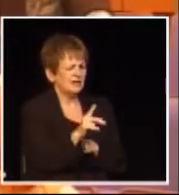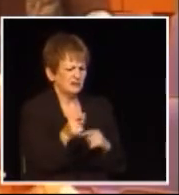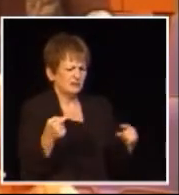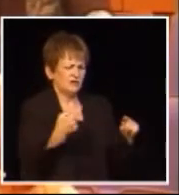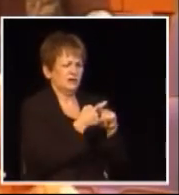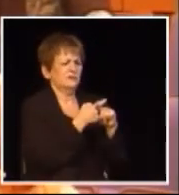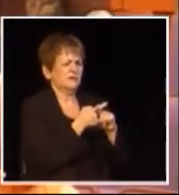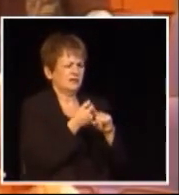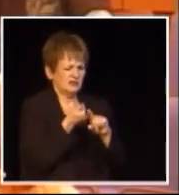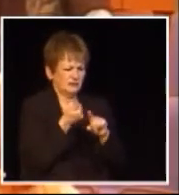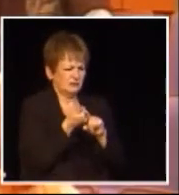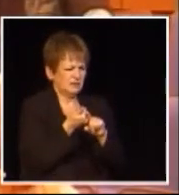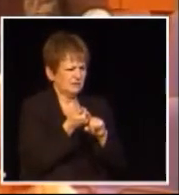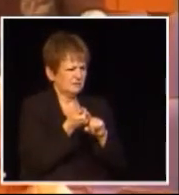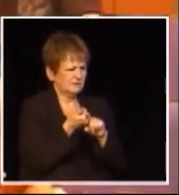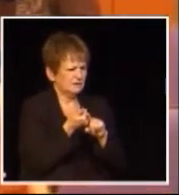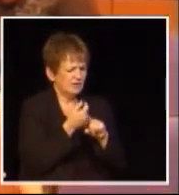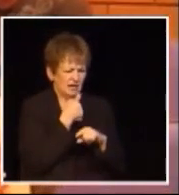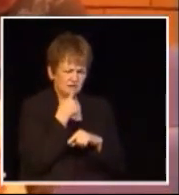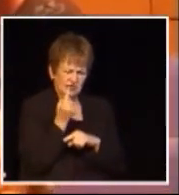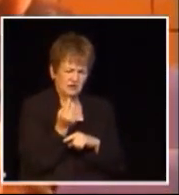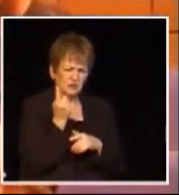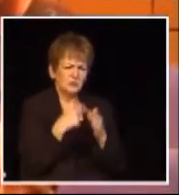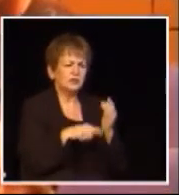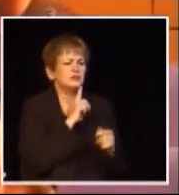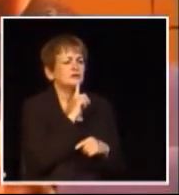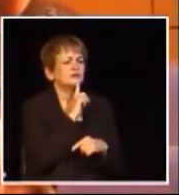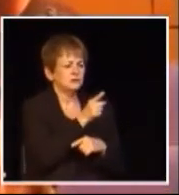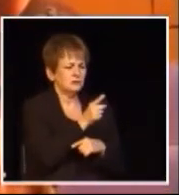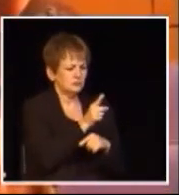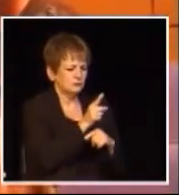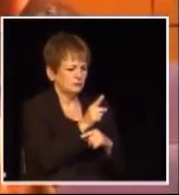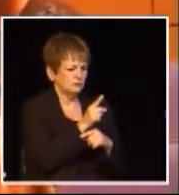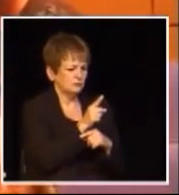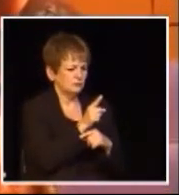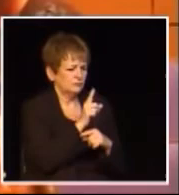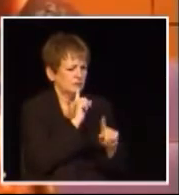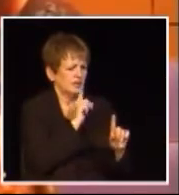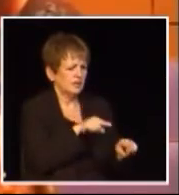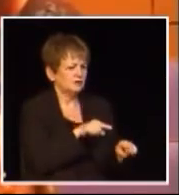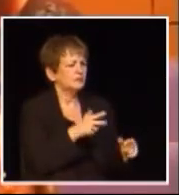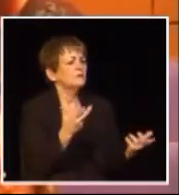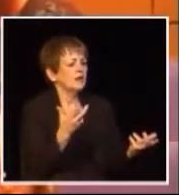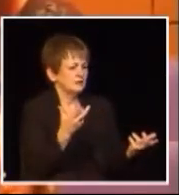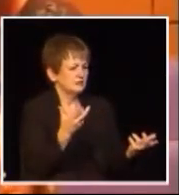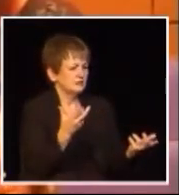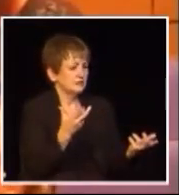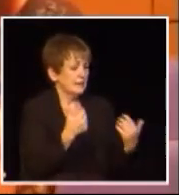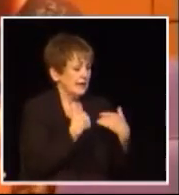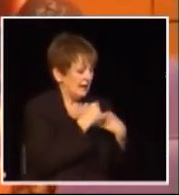will come back you're contradicting yourself my question is what is the true answer